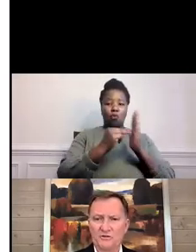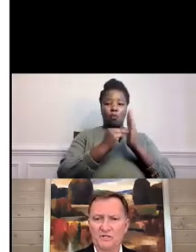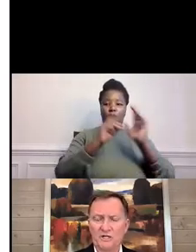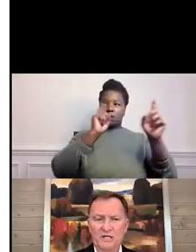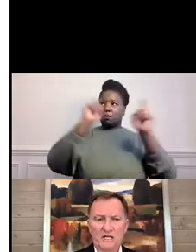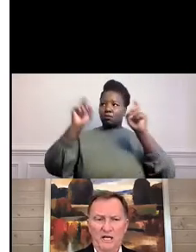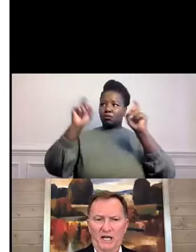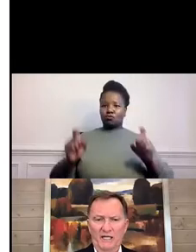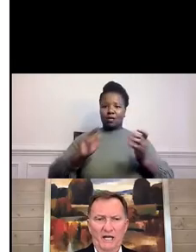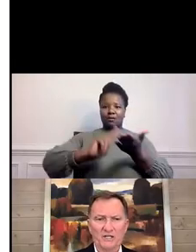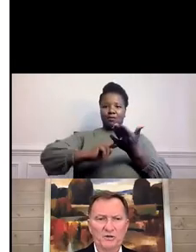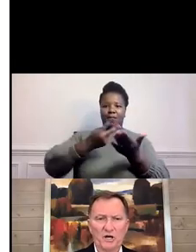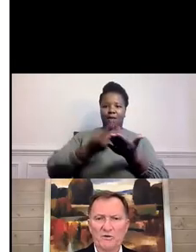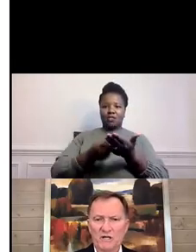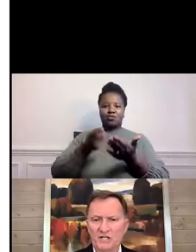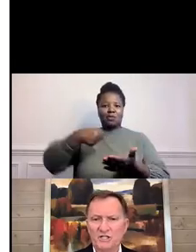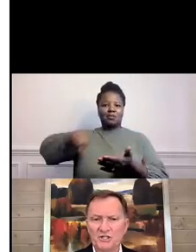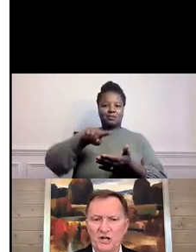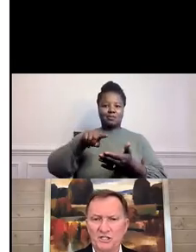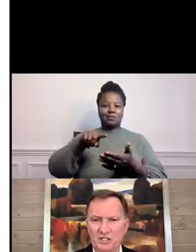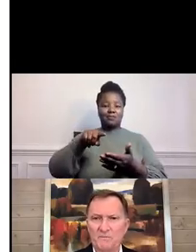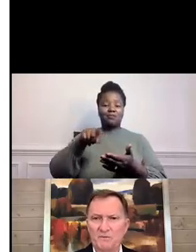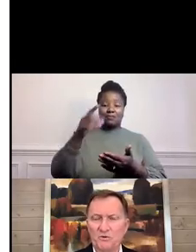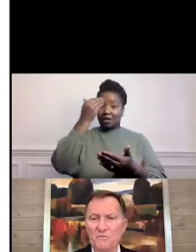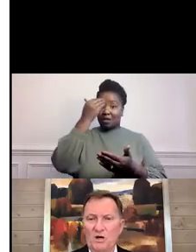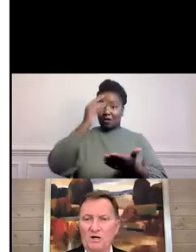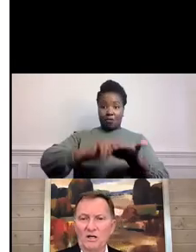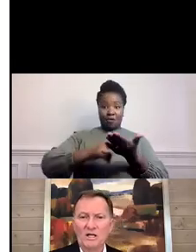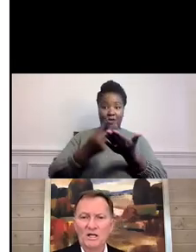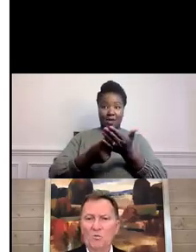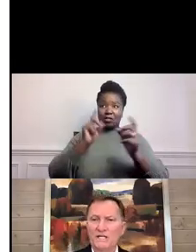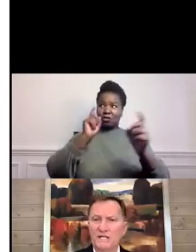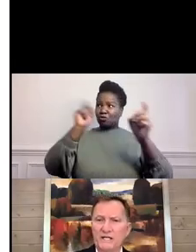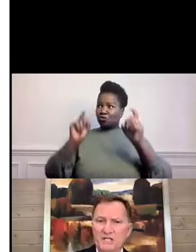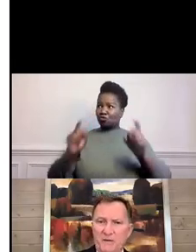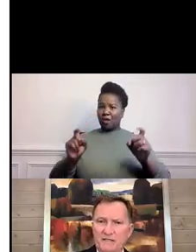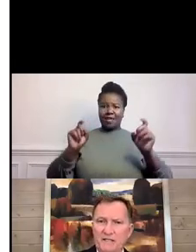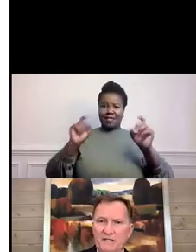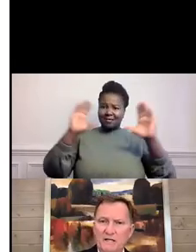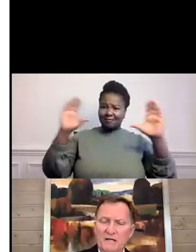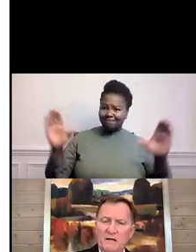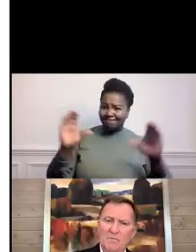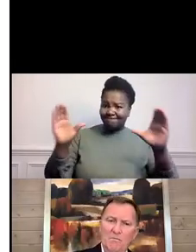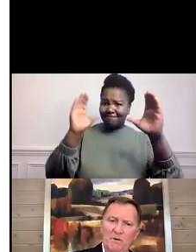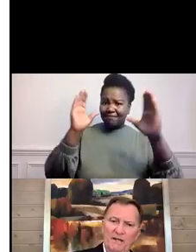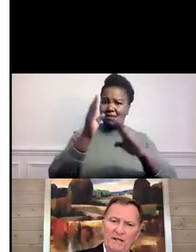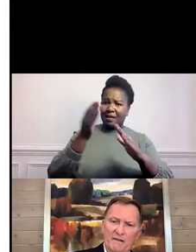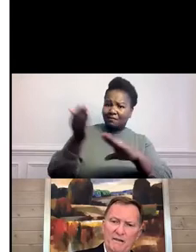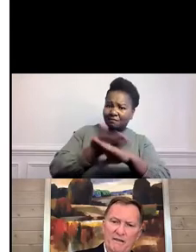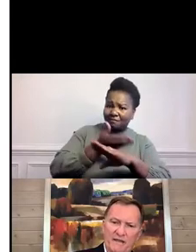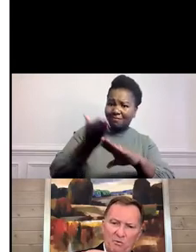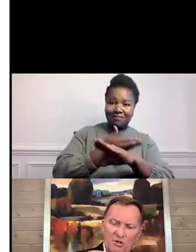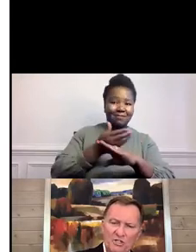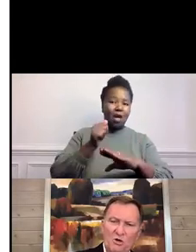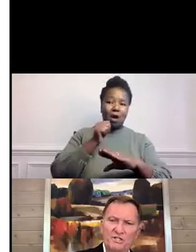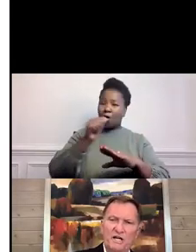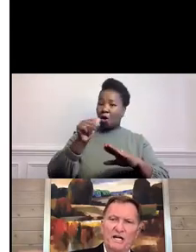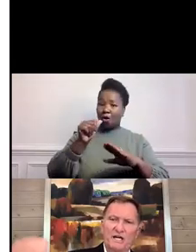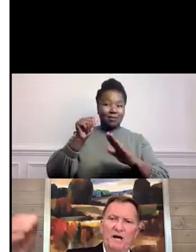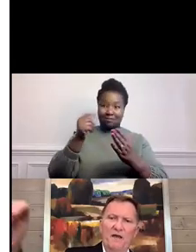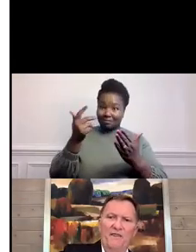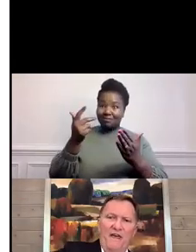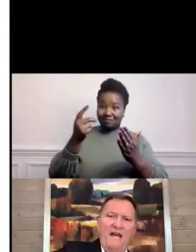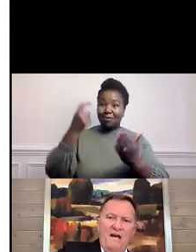us to use. And as you know, kitchens are not cheap to remodel. We didn't expect it. But they were so